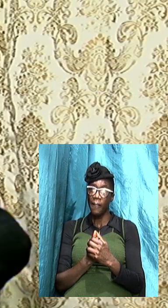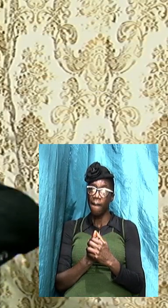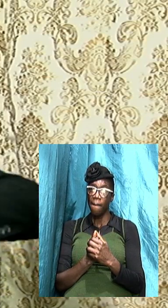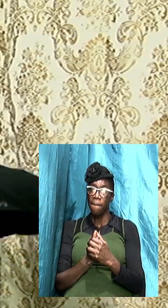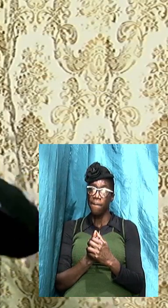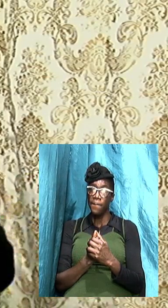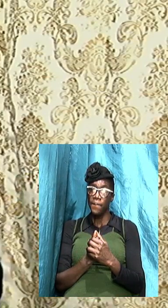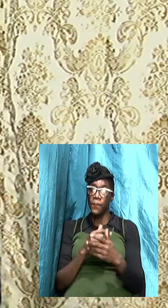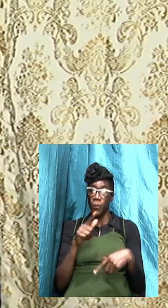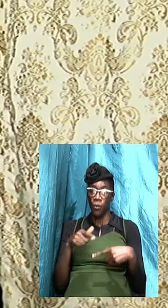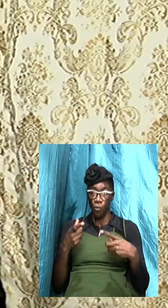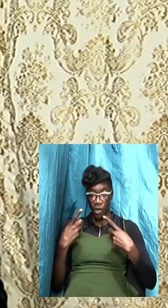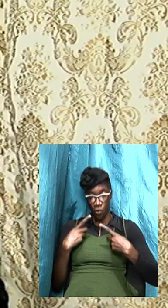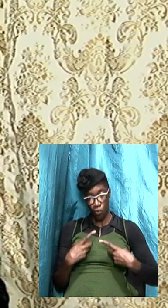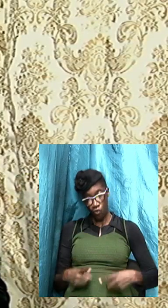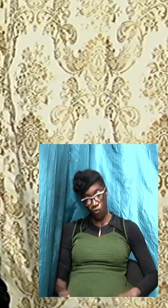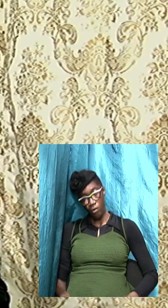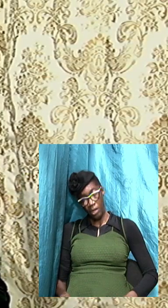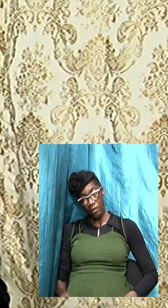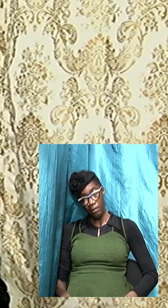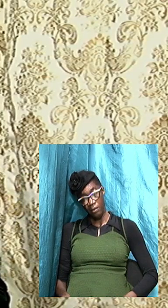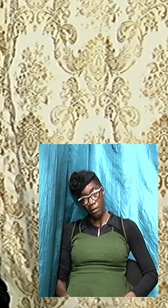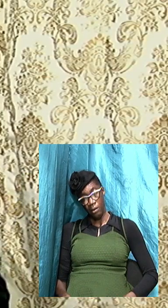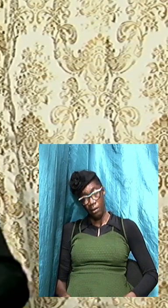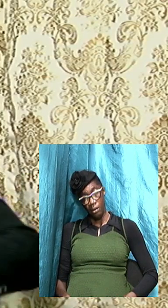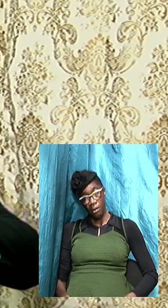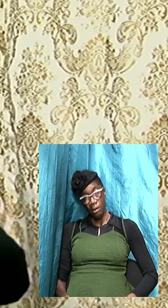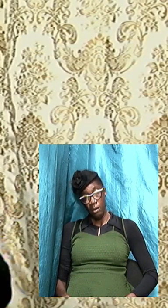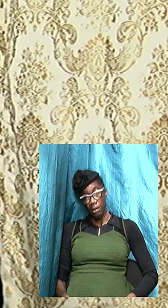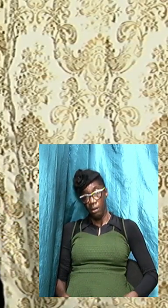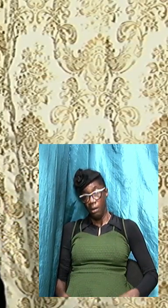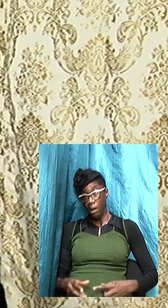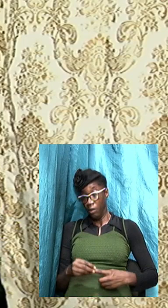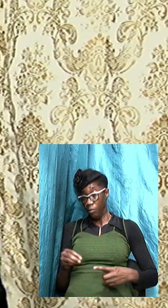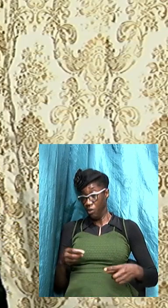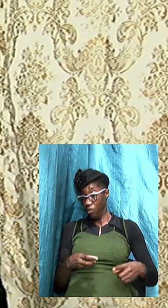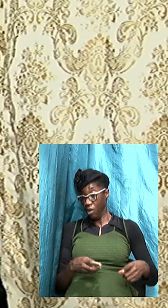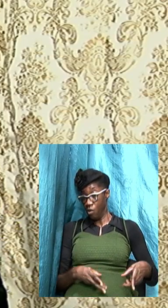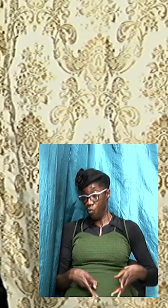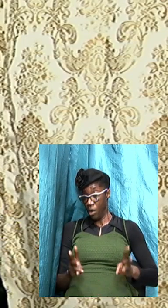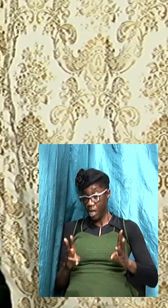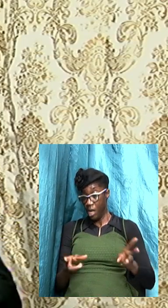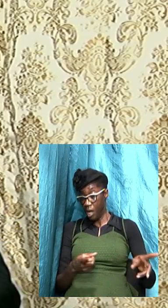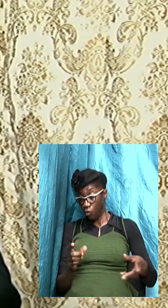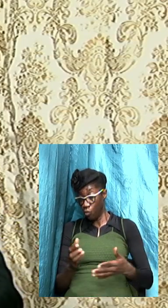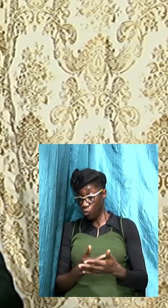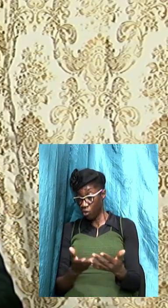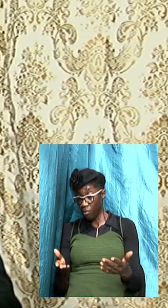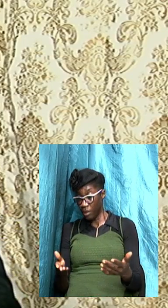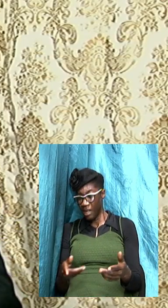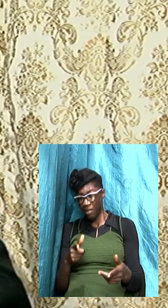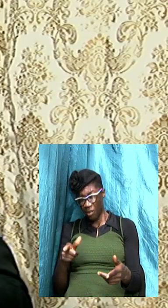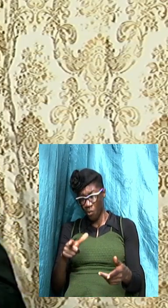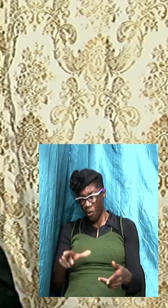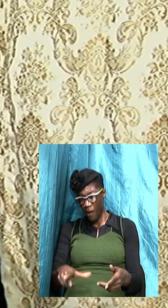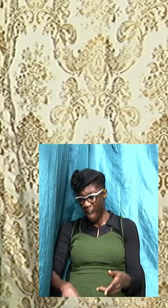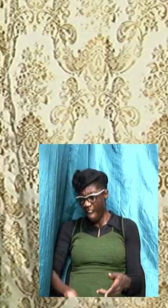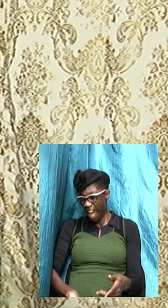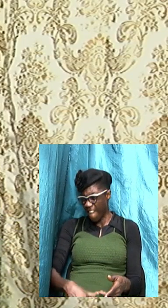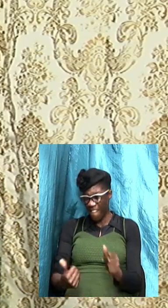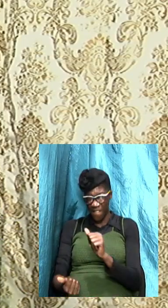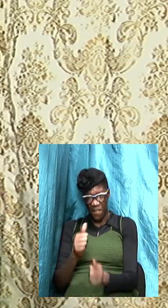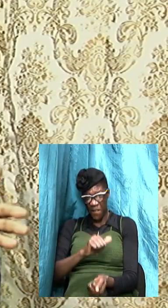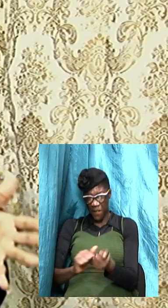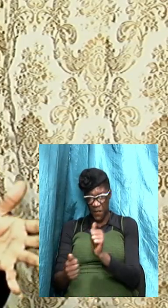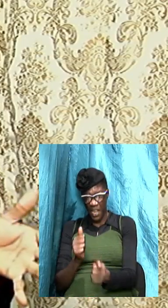whenever time you dress a certain way and do certain things you have to fight with your conscience you